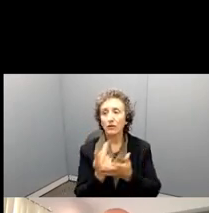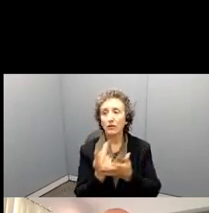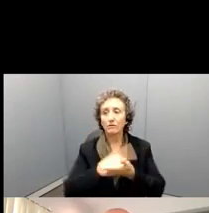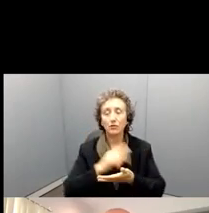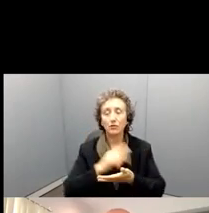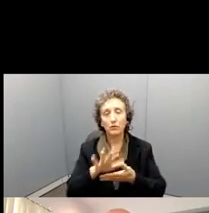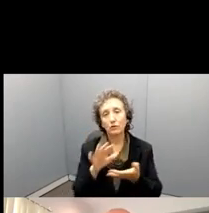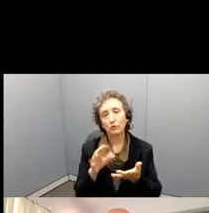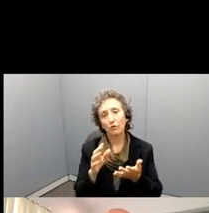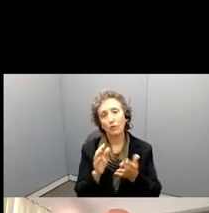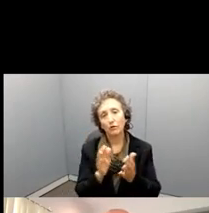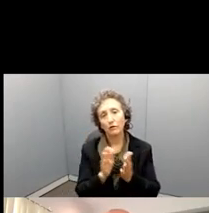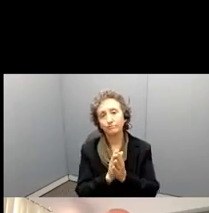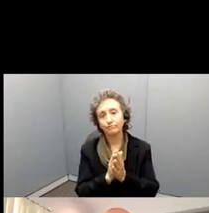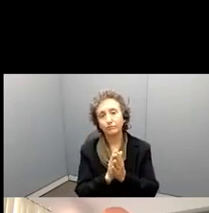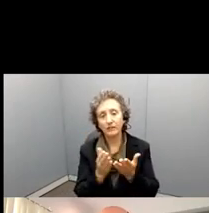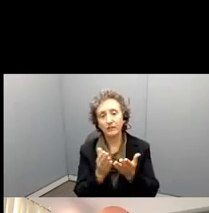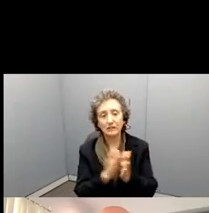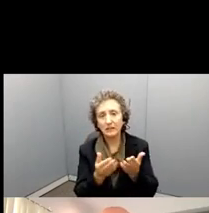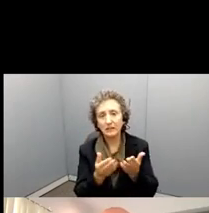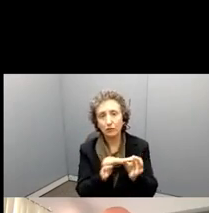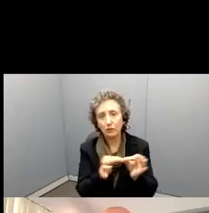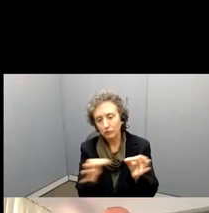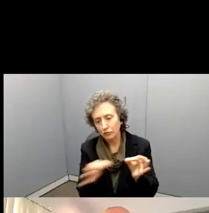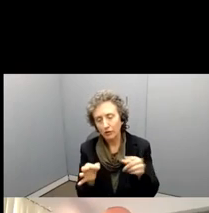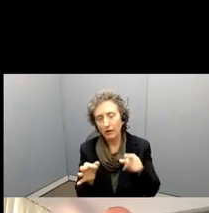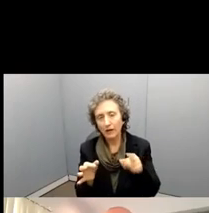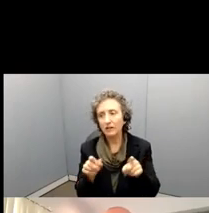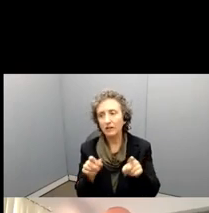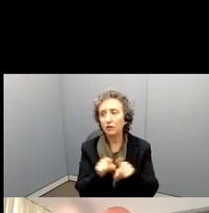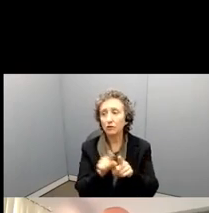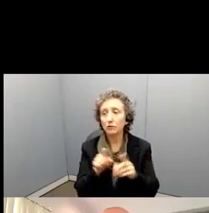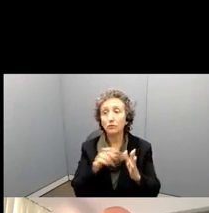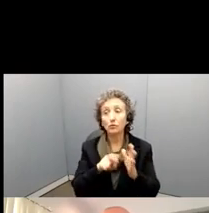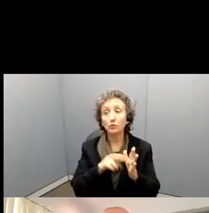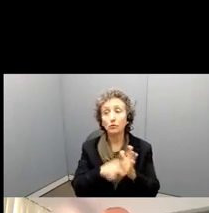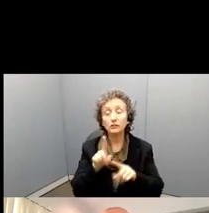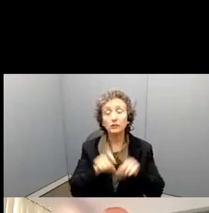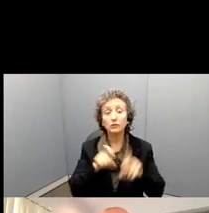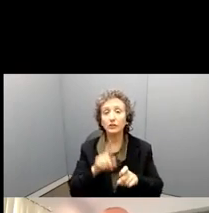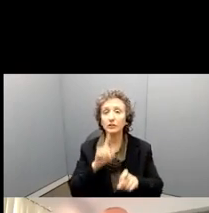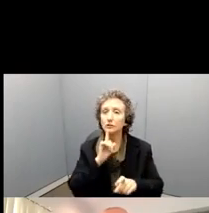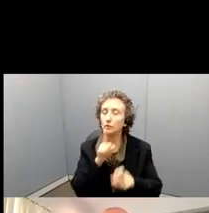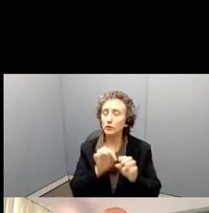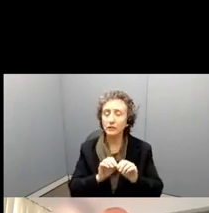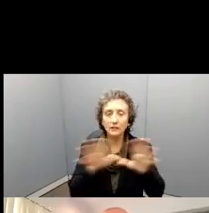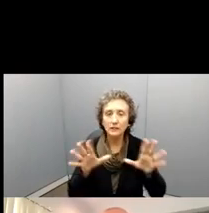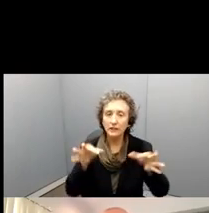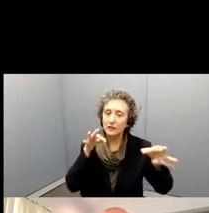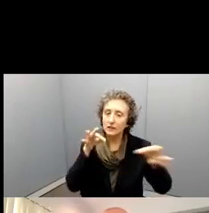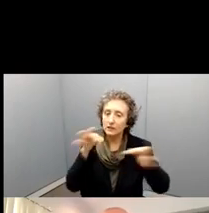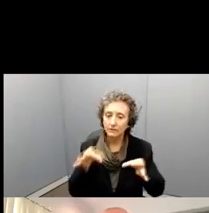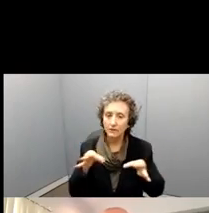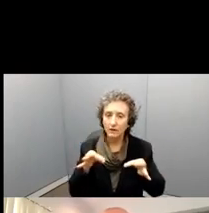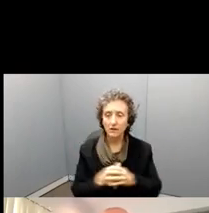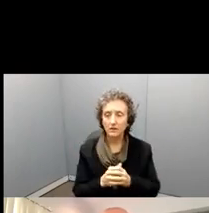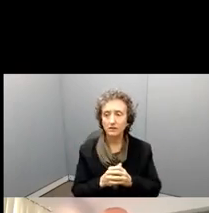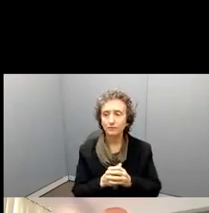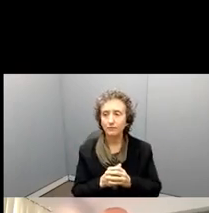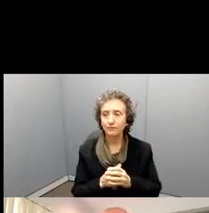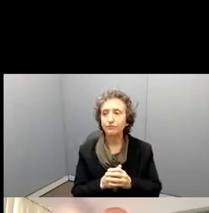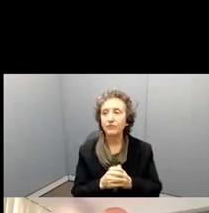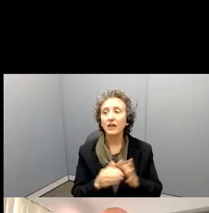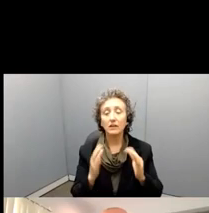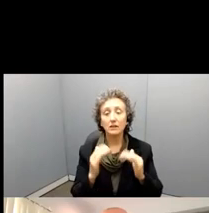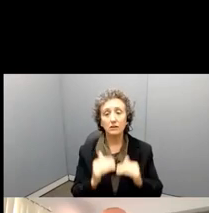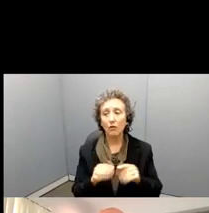uh, it's important that it's, that your research questions are clearly defined, um, as well in,